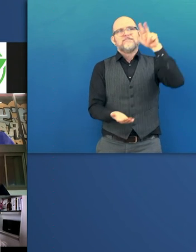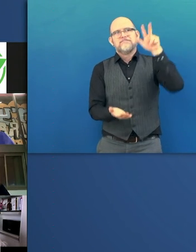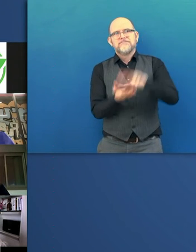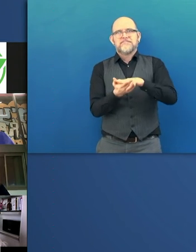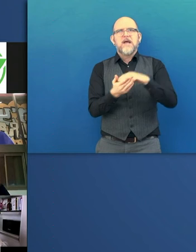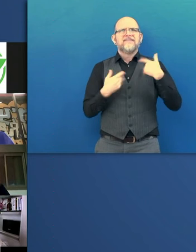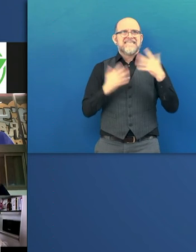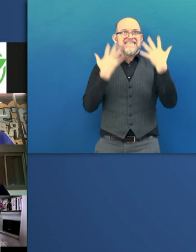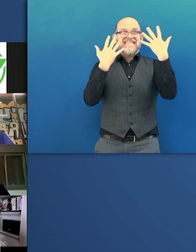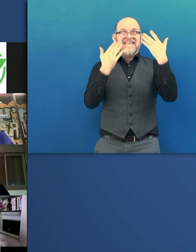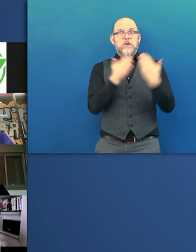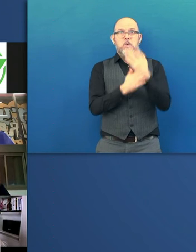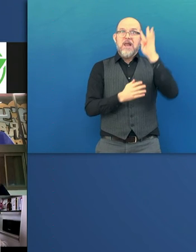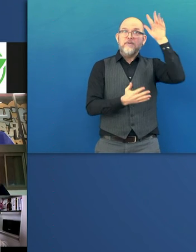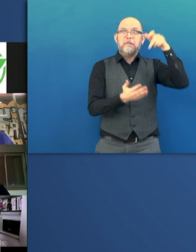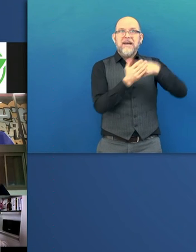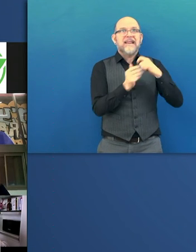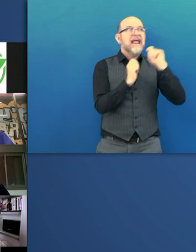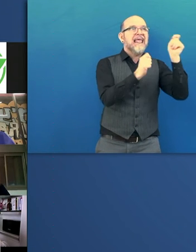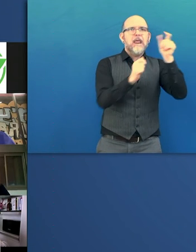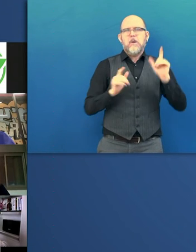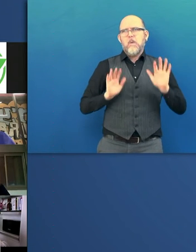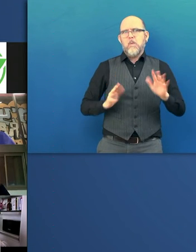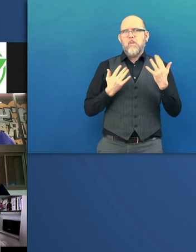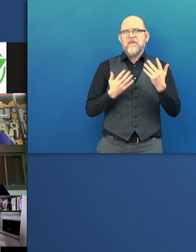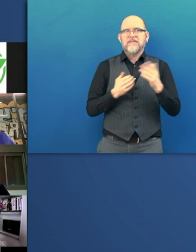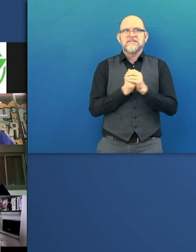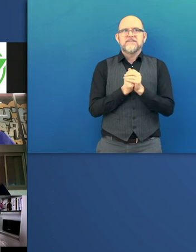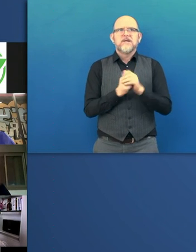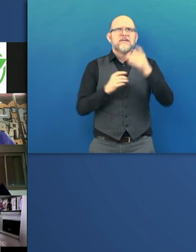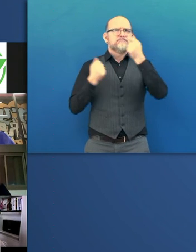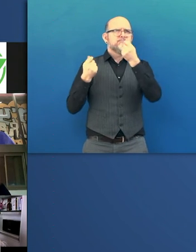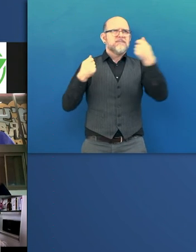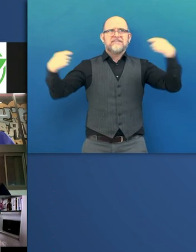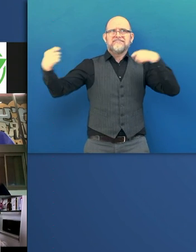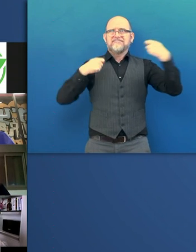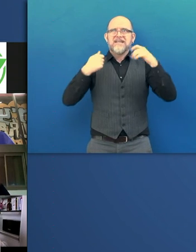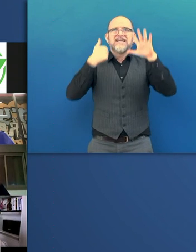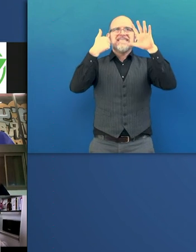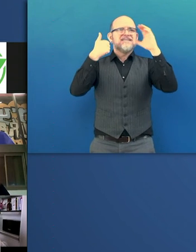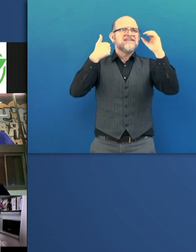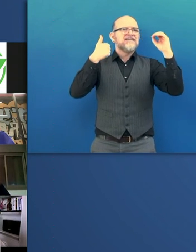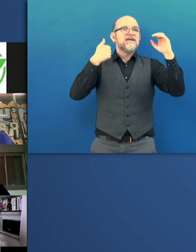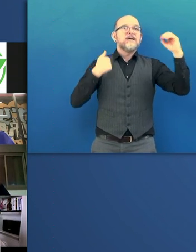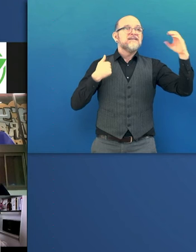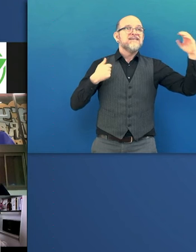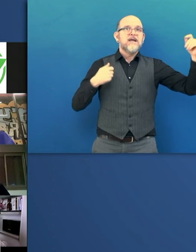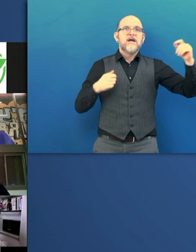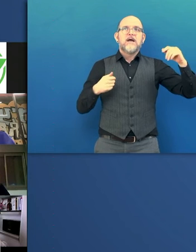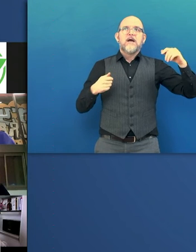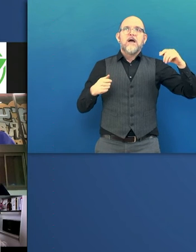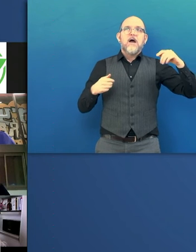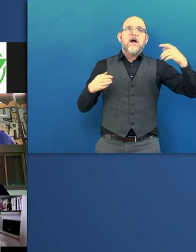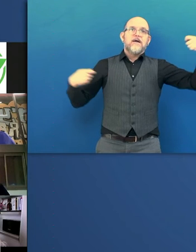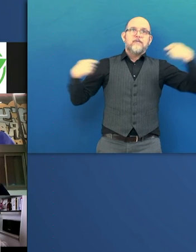The majority of our funding is grant funding, 600,000 of this are grants and prizes. And I should actually